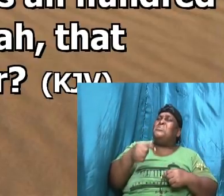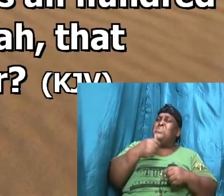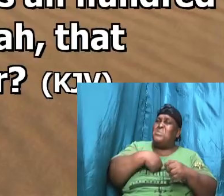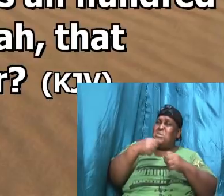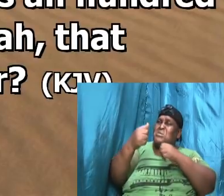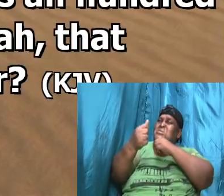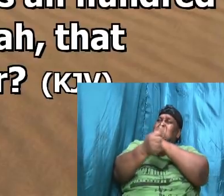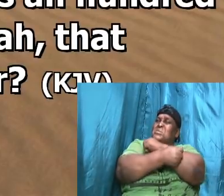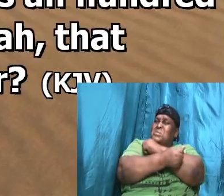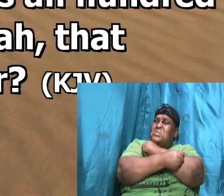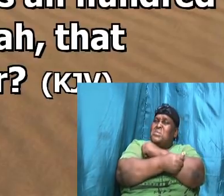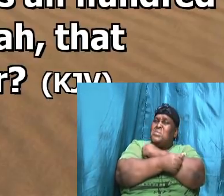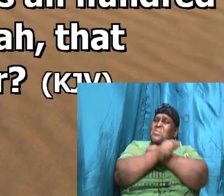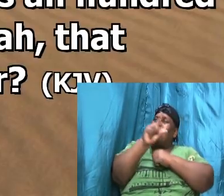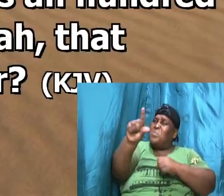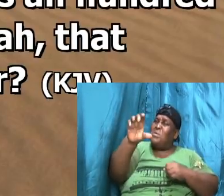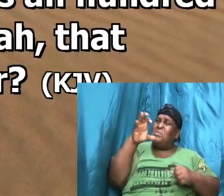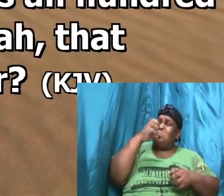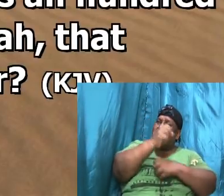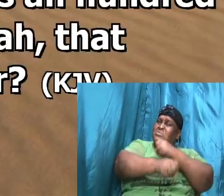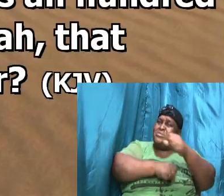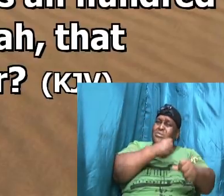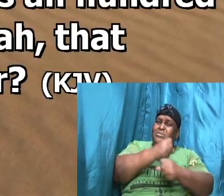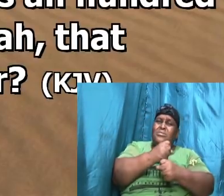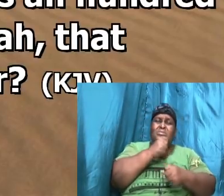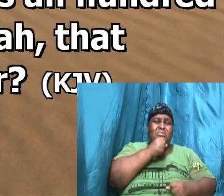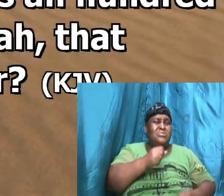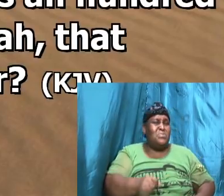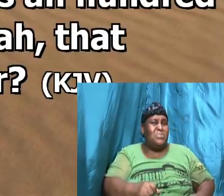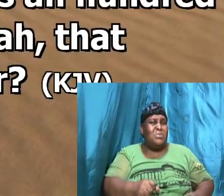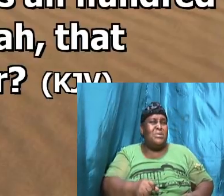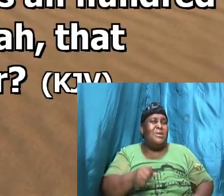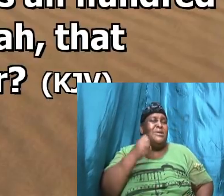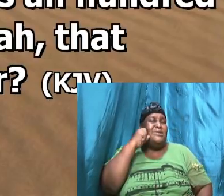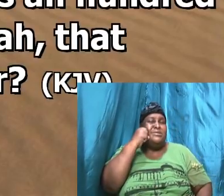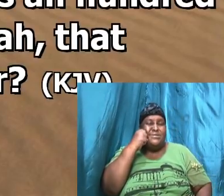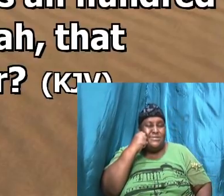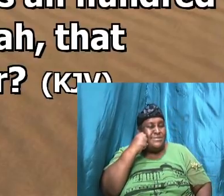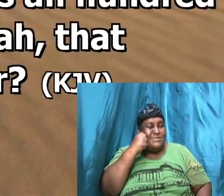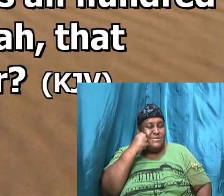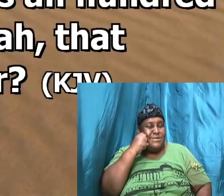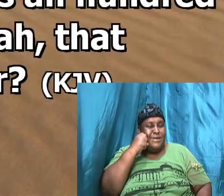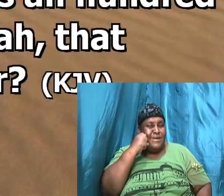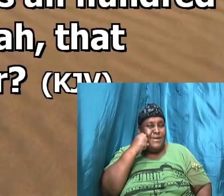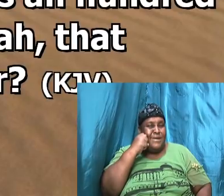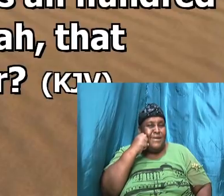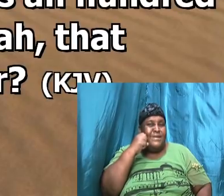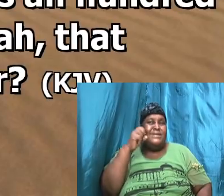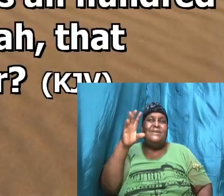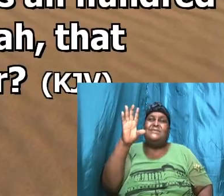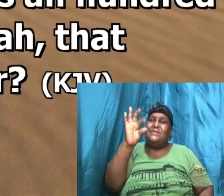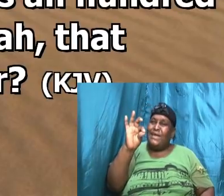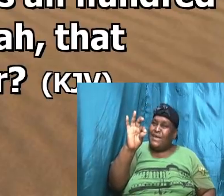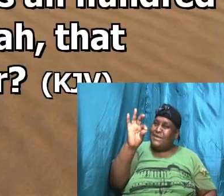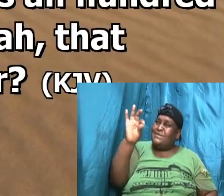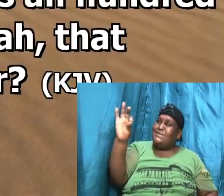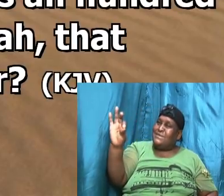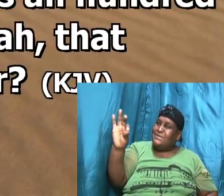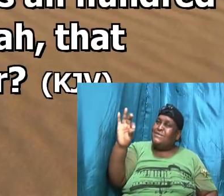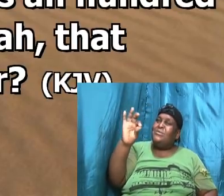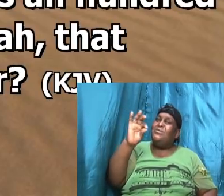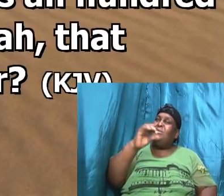that is an hundred years old and Sarah that is ninety years old